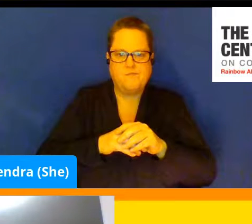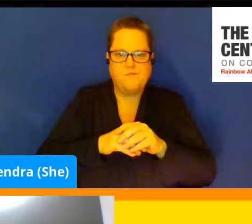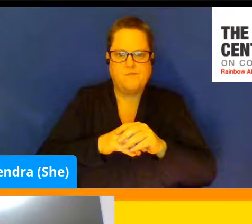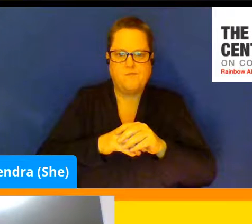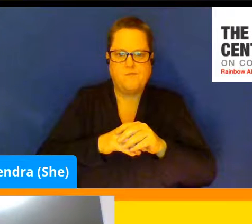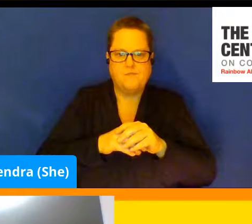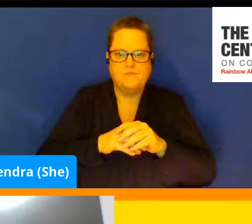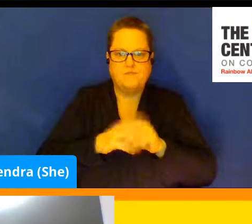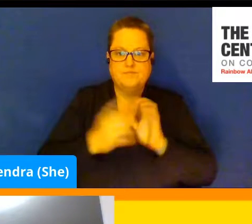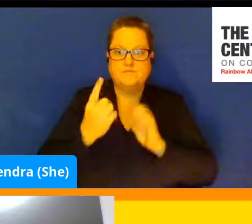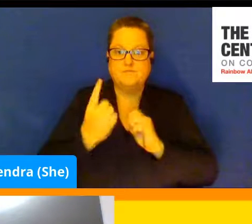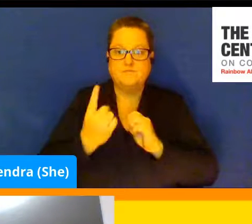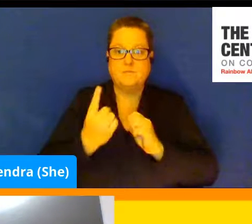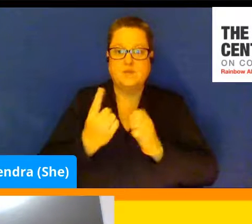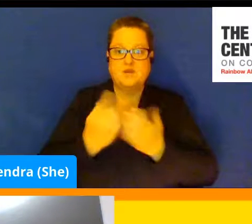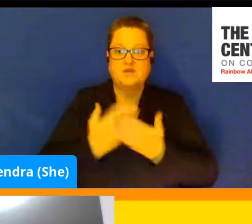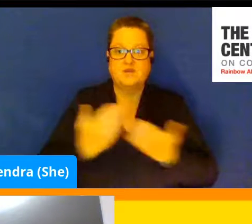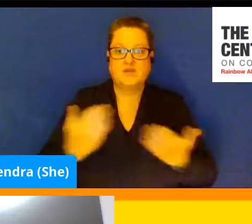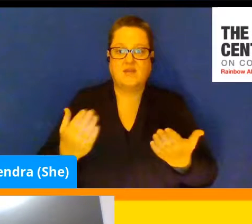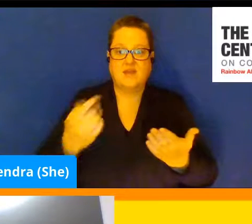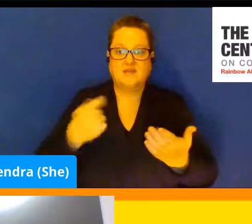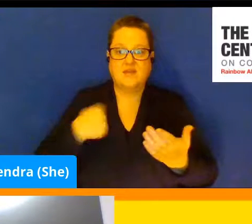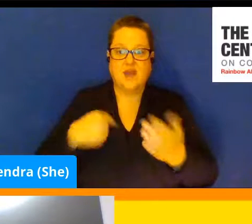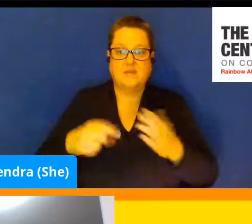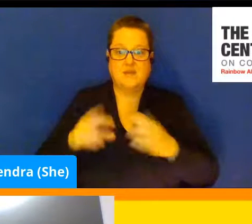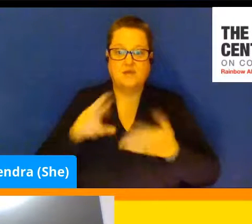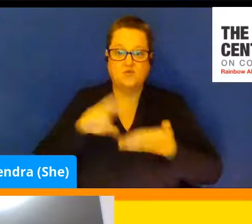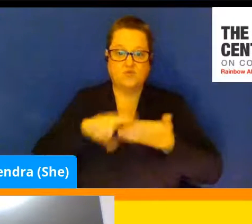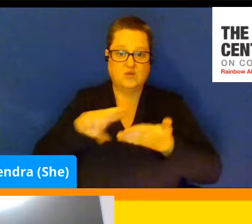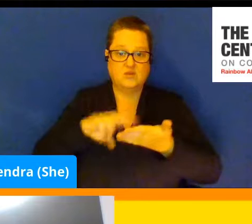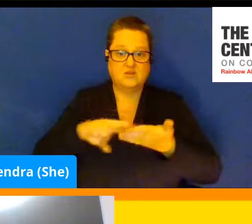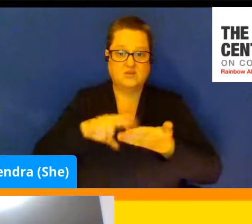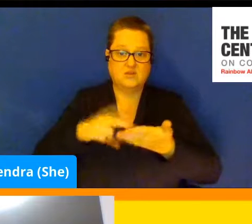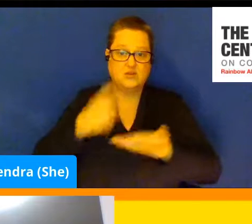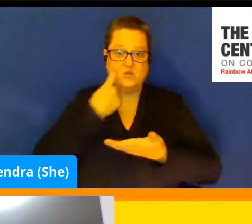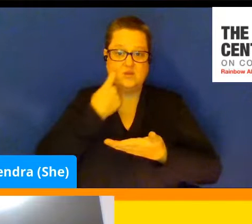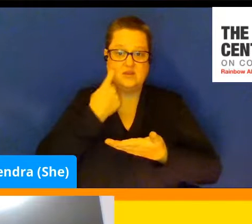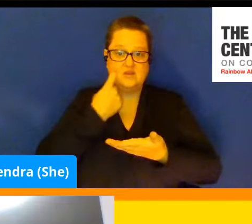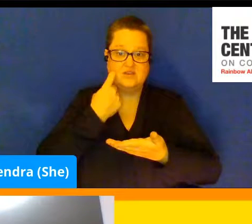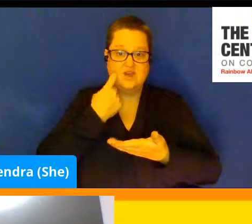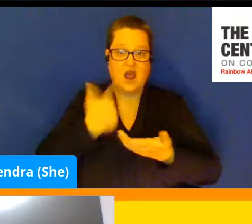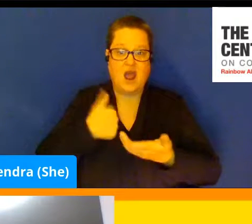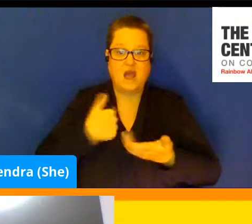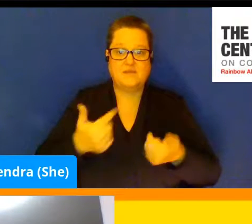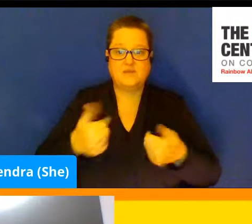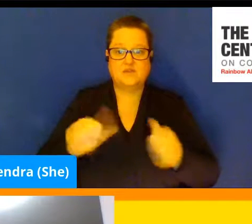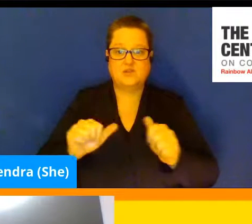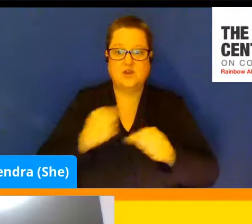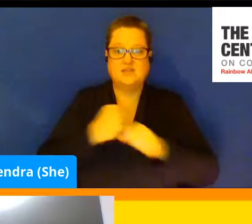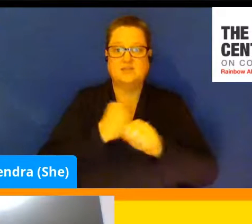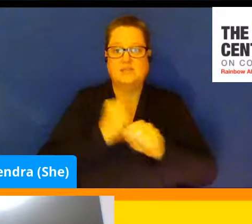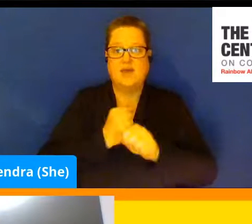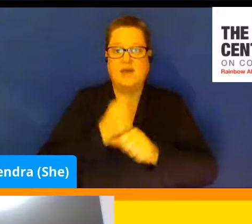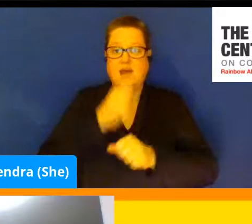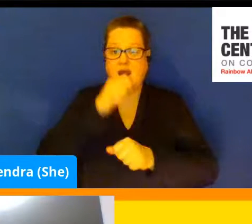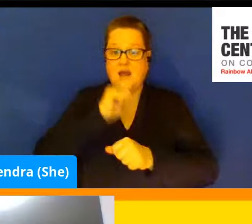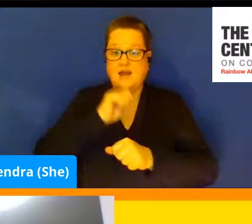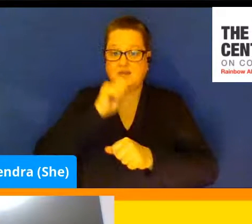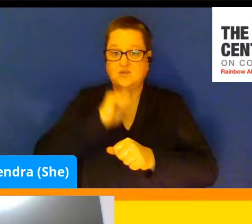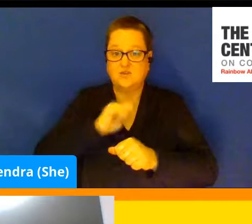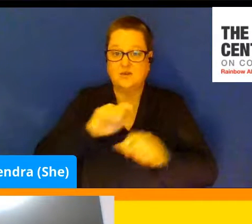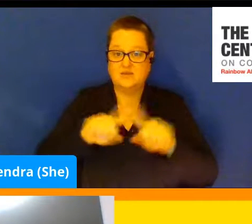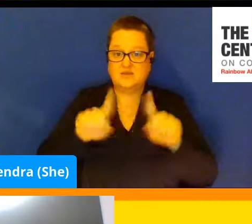One of the things I've been looking up recently as I've been trying a couple other ways of making ice cream is that